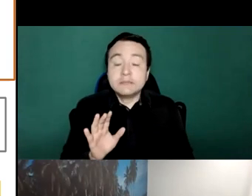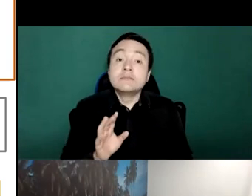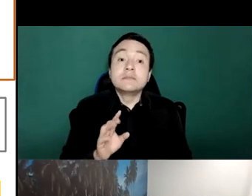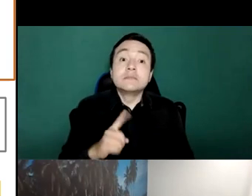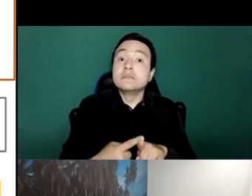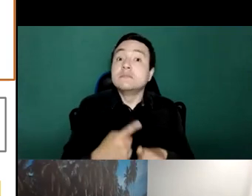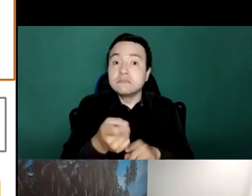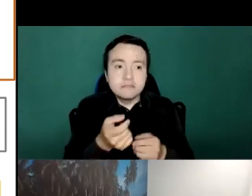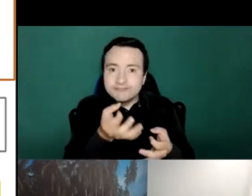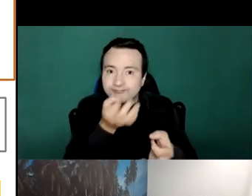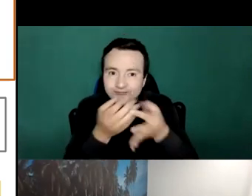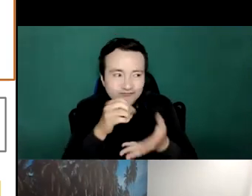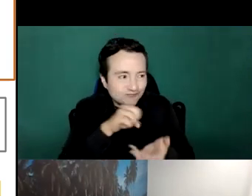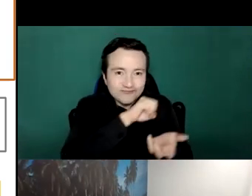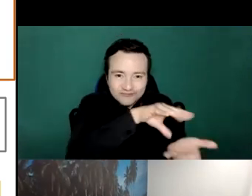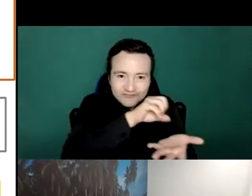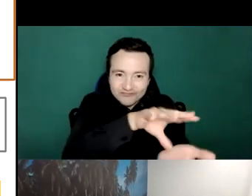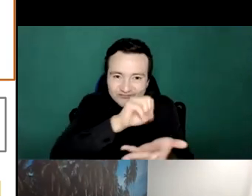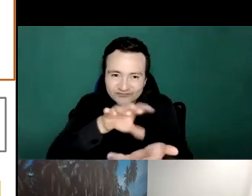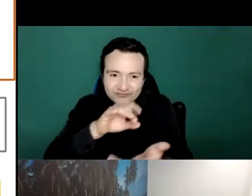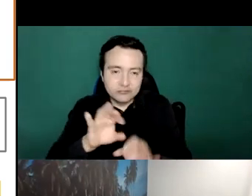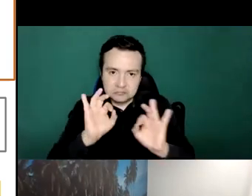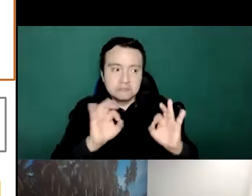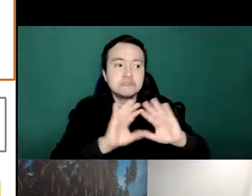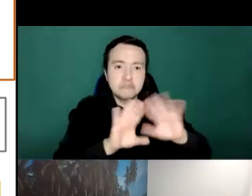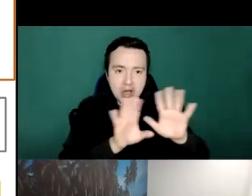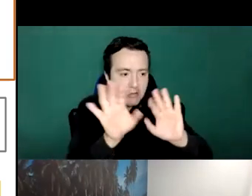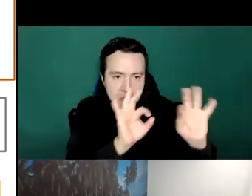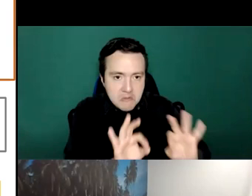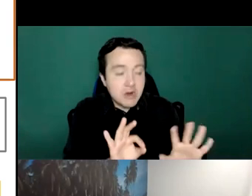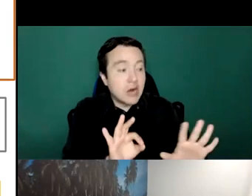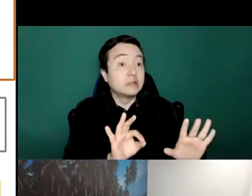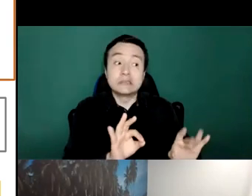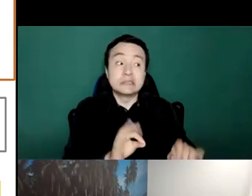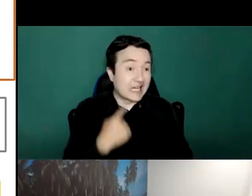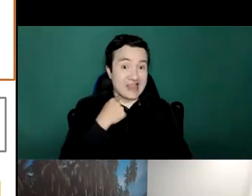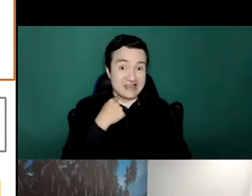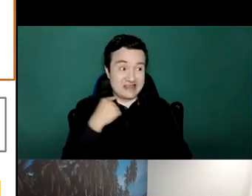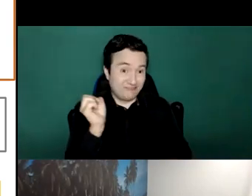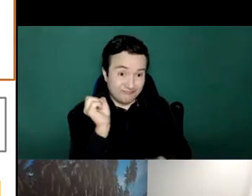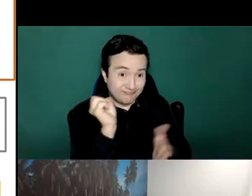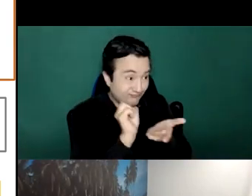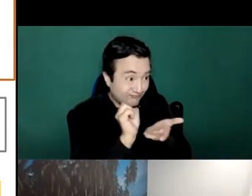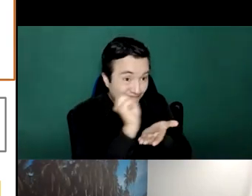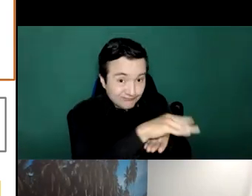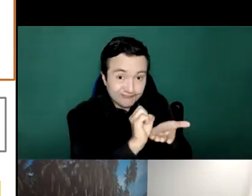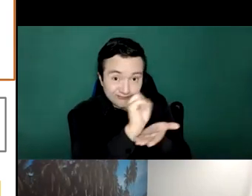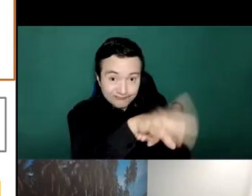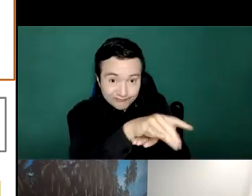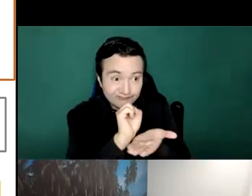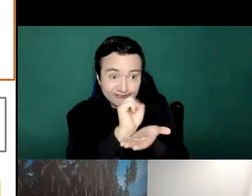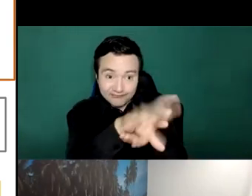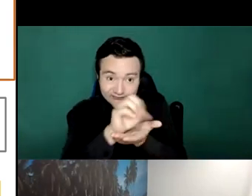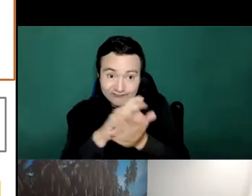medicine was somewhat hobbled by the process but there were places set up making medications